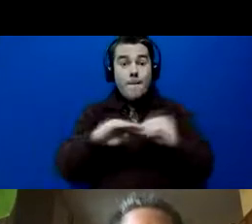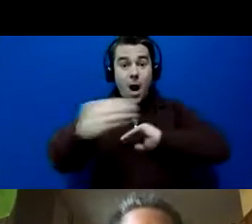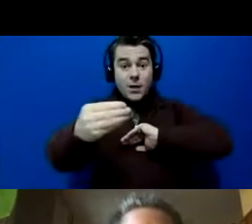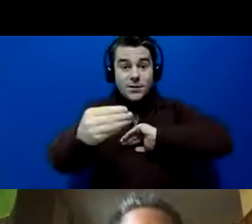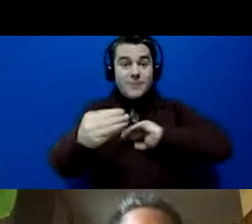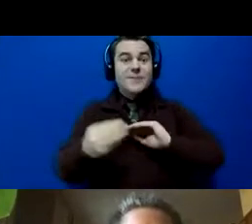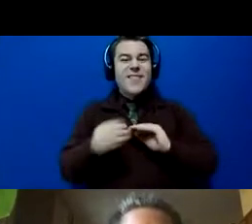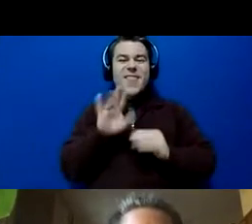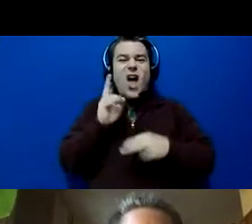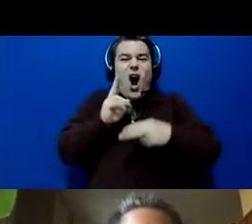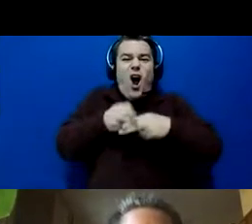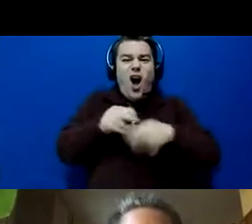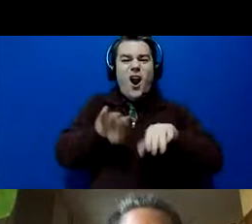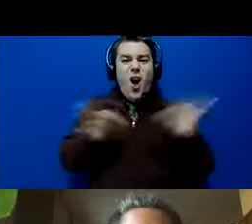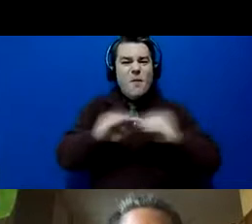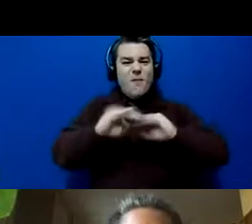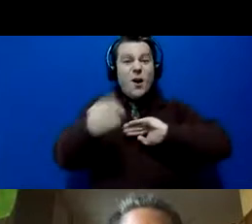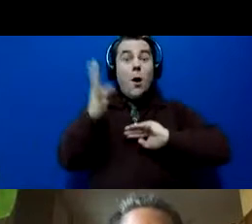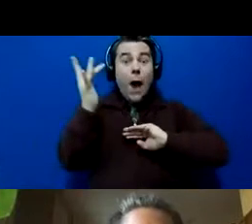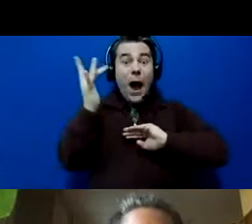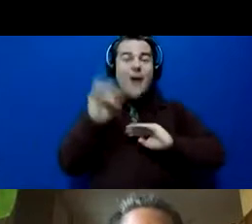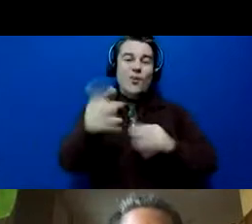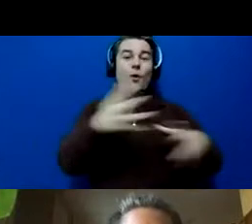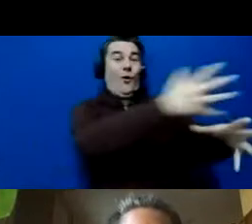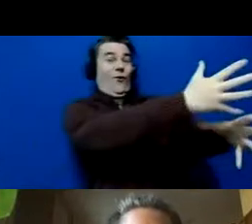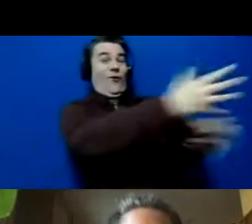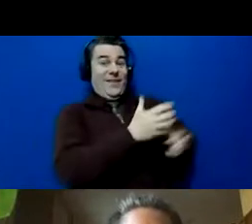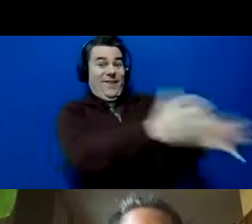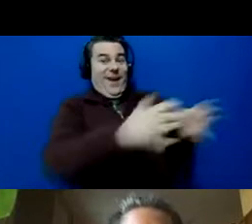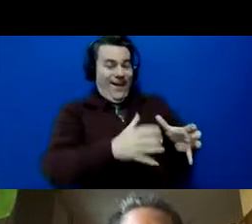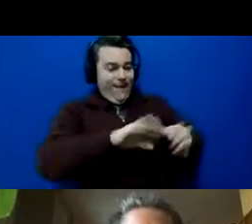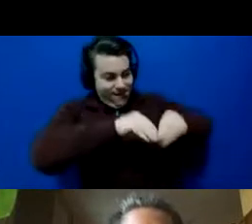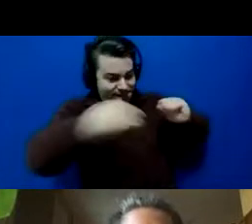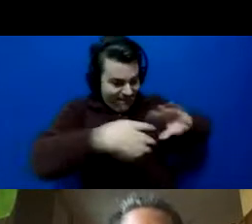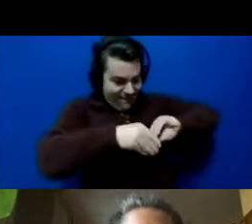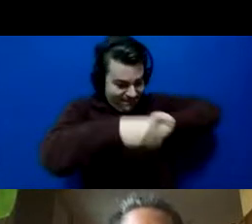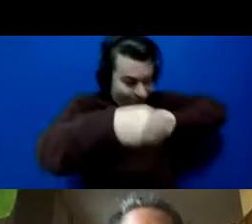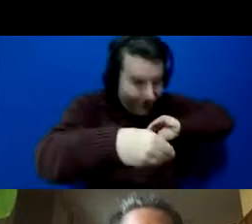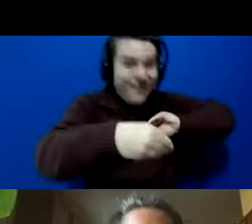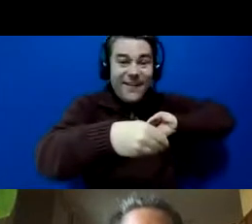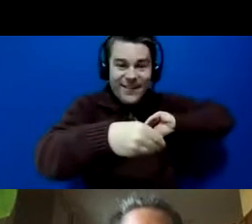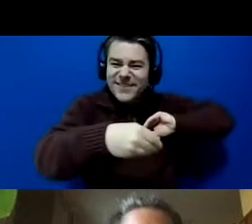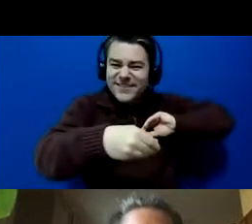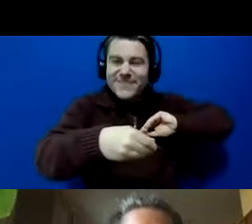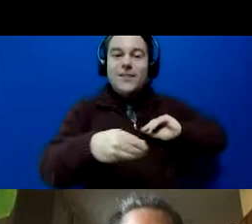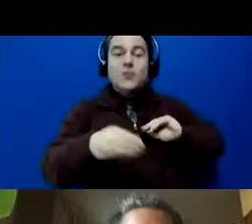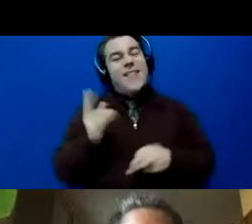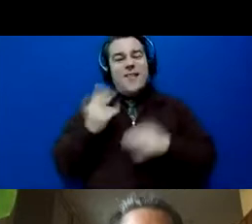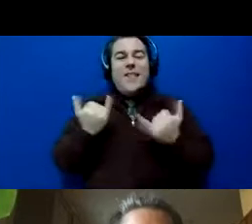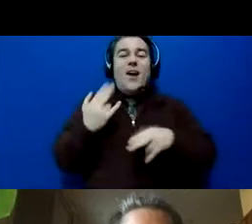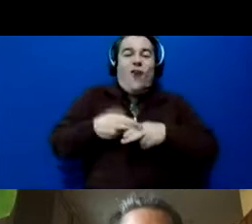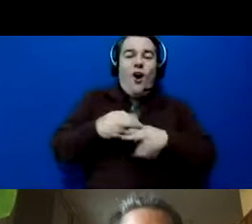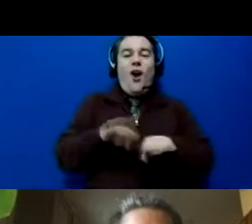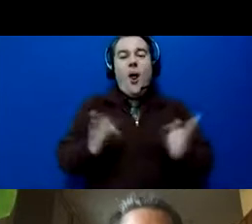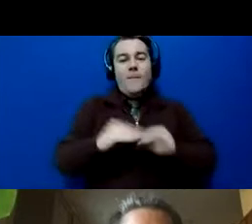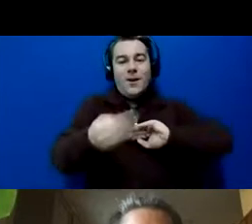call it unboxing because you know you unbox your products when you receive them in the mail and you open up the box. So they're calling it the unboxing. So if you